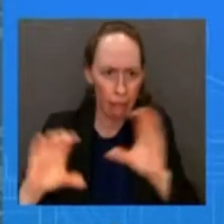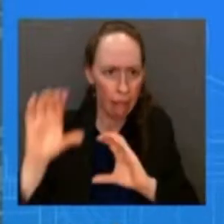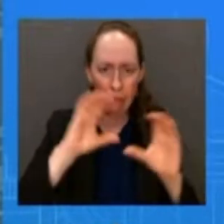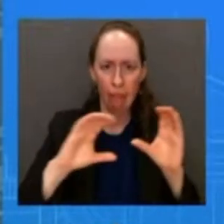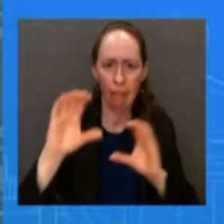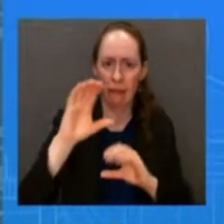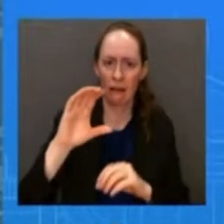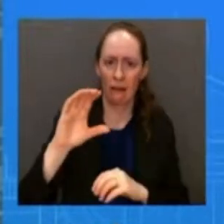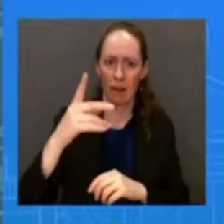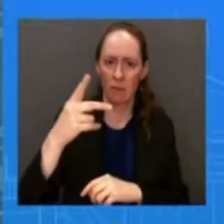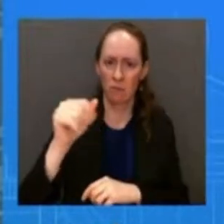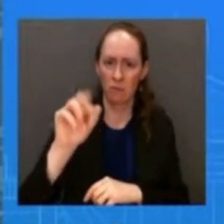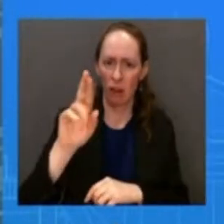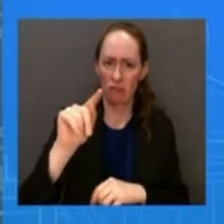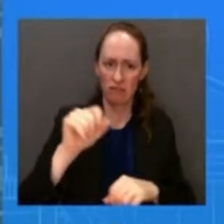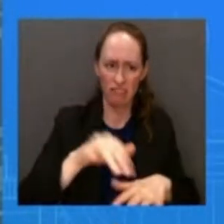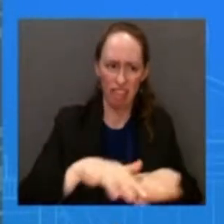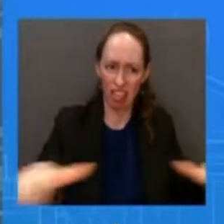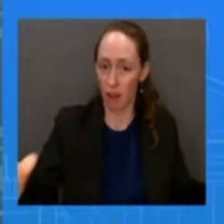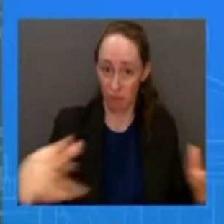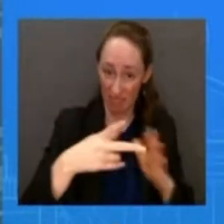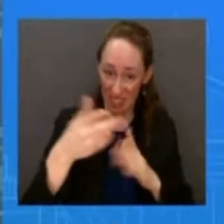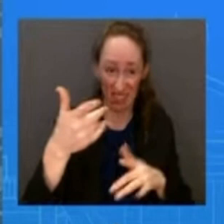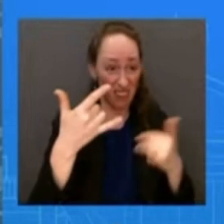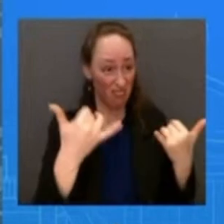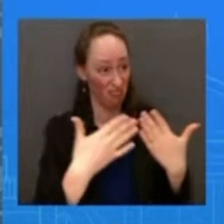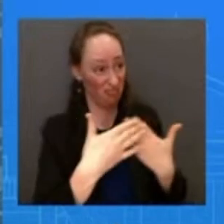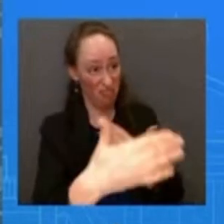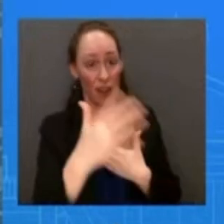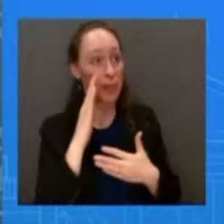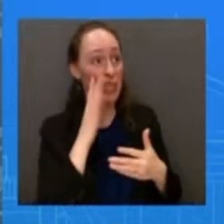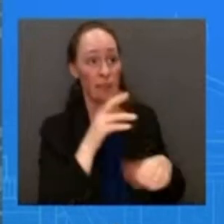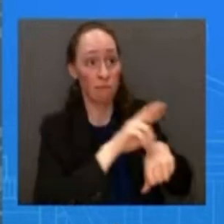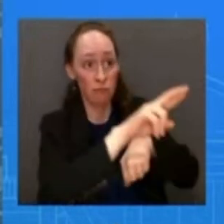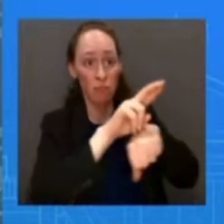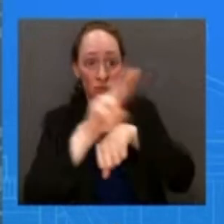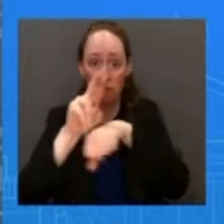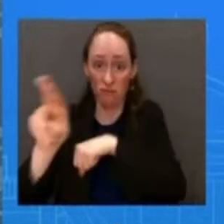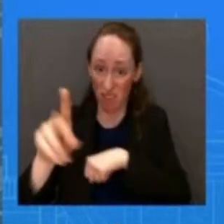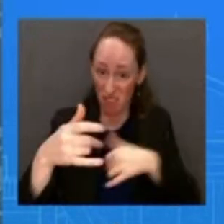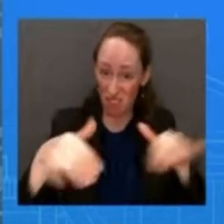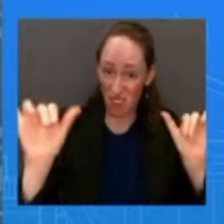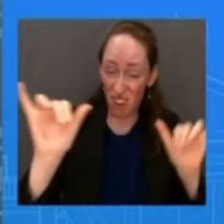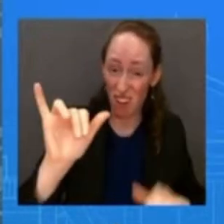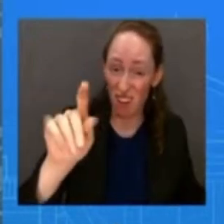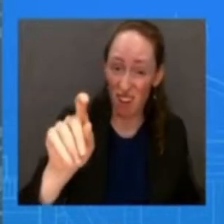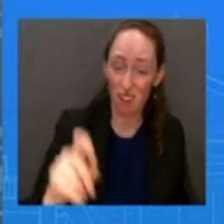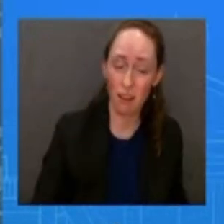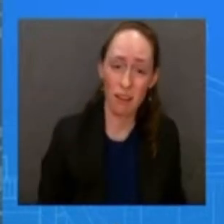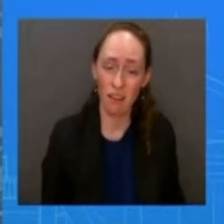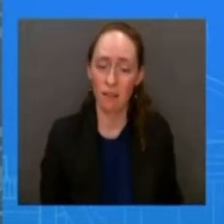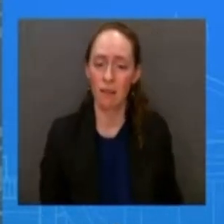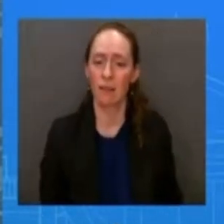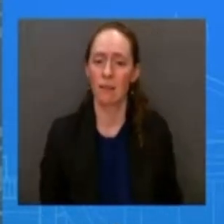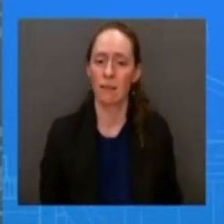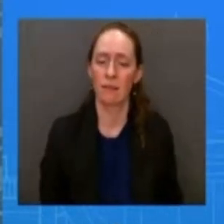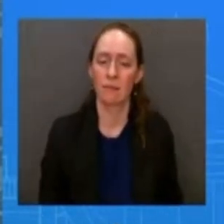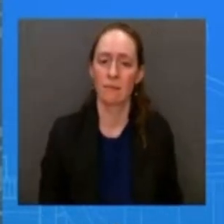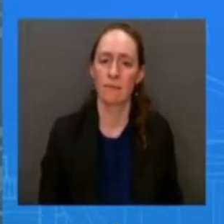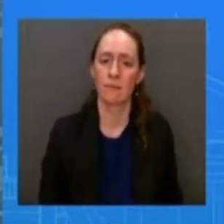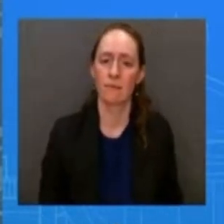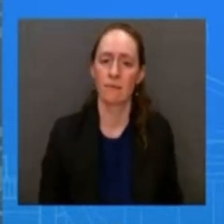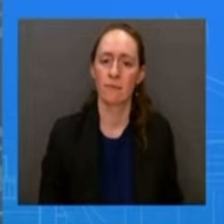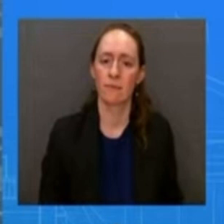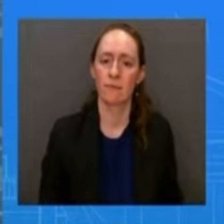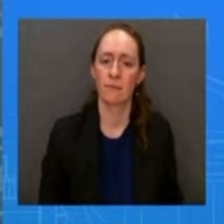jake sullivan to to oversee a stand a a interagency a team that that